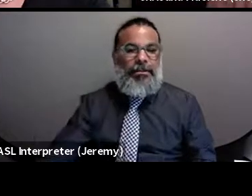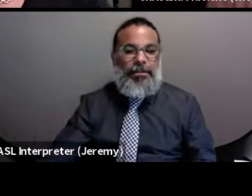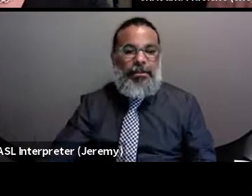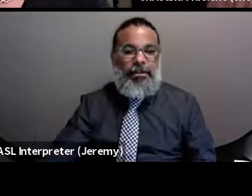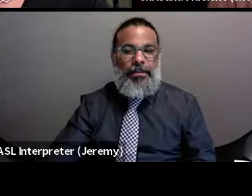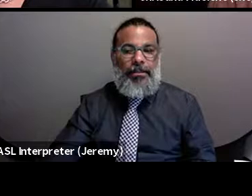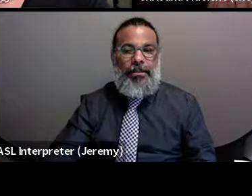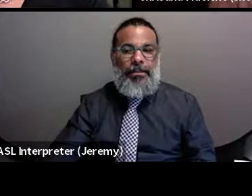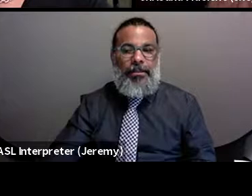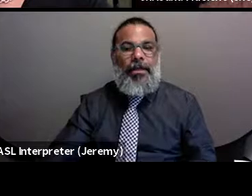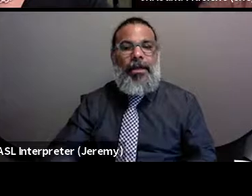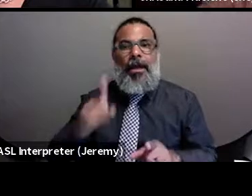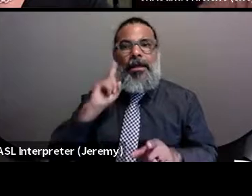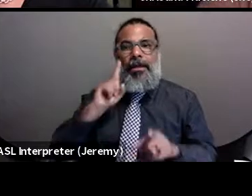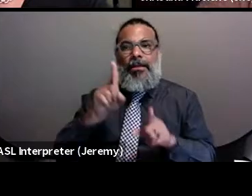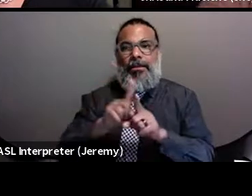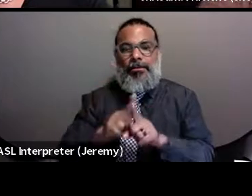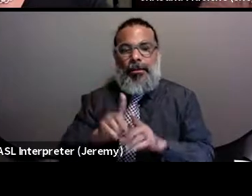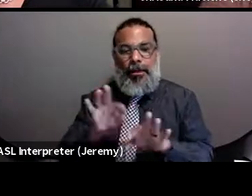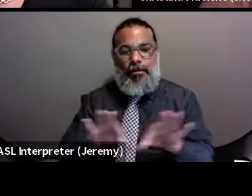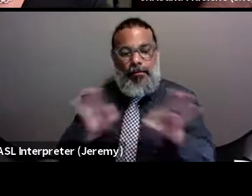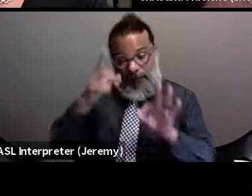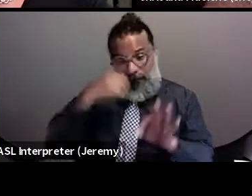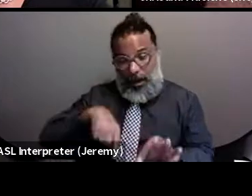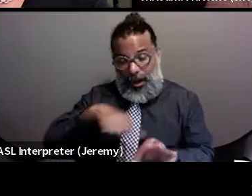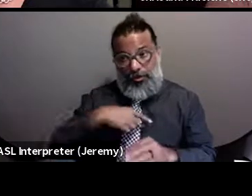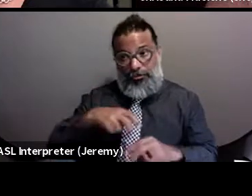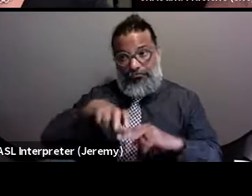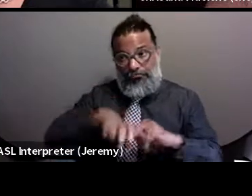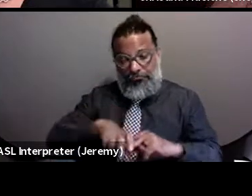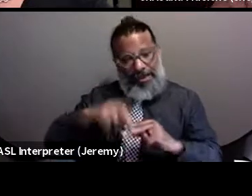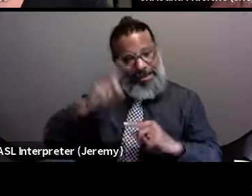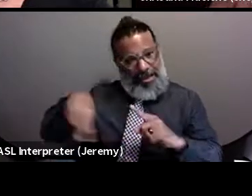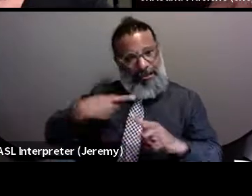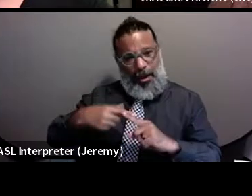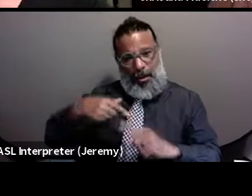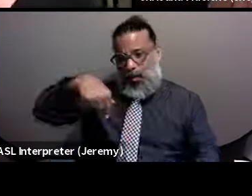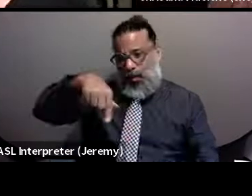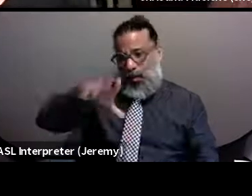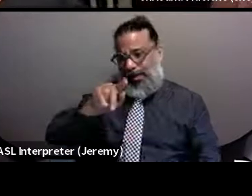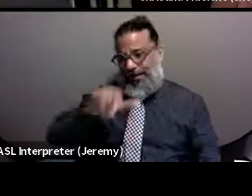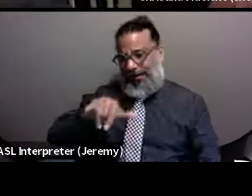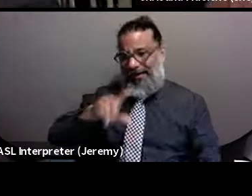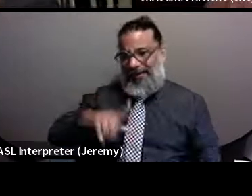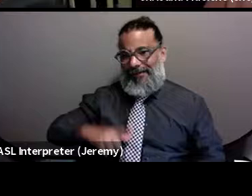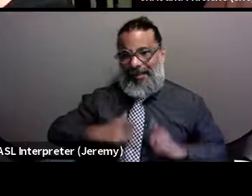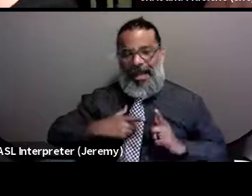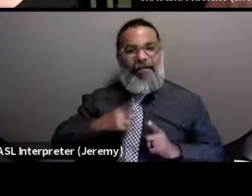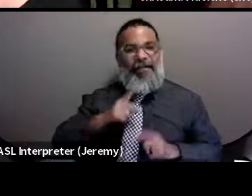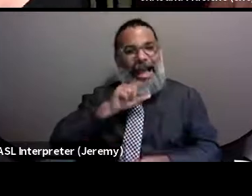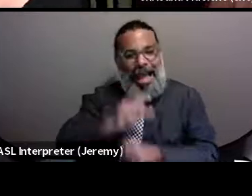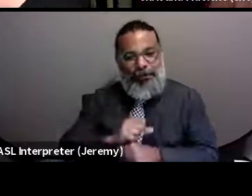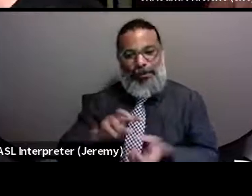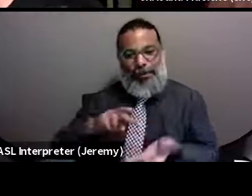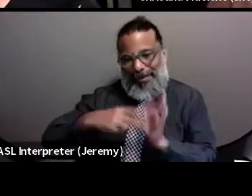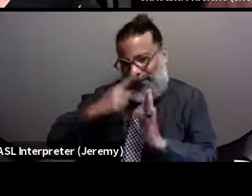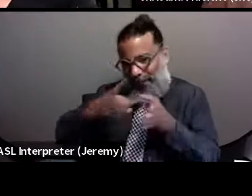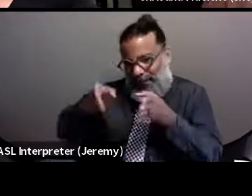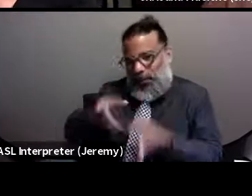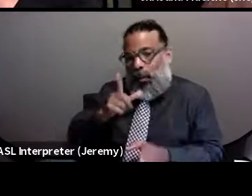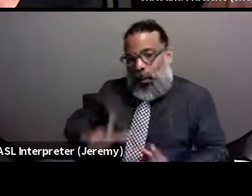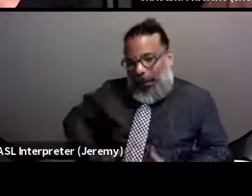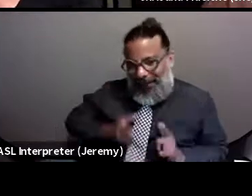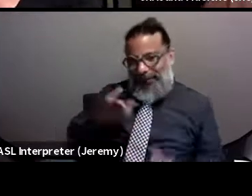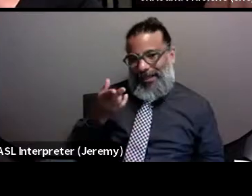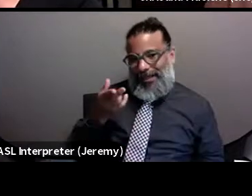also to sit down and think what quality of life actually means for the person living with HIV, right? And,